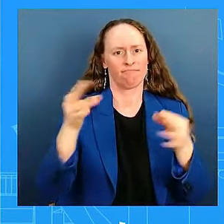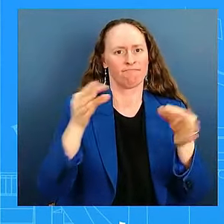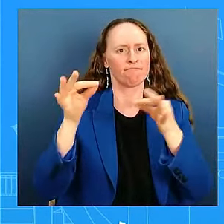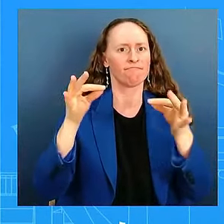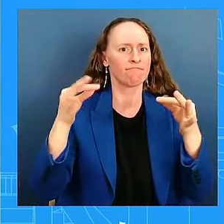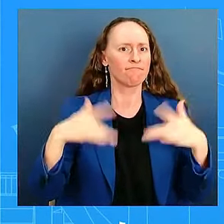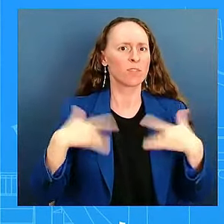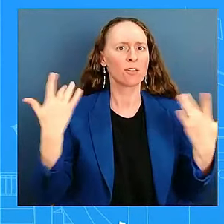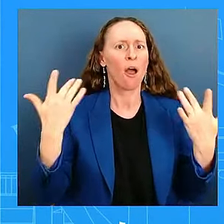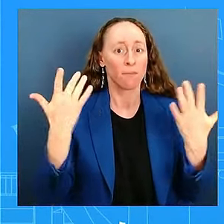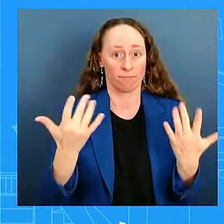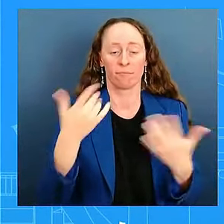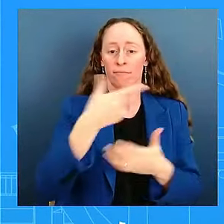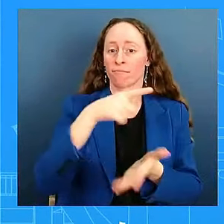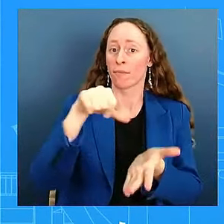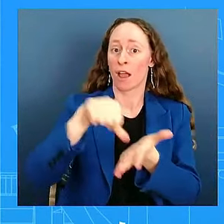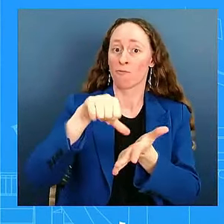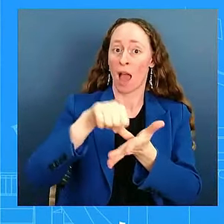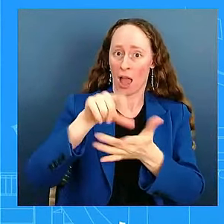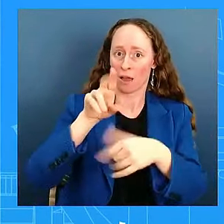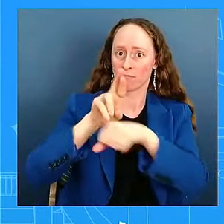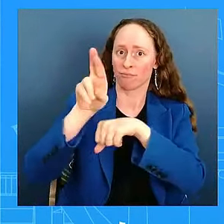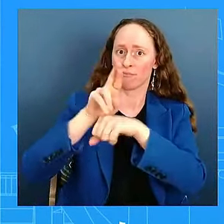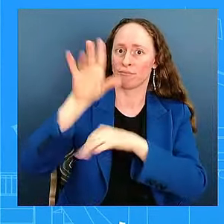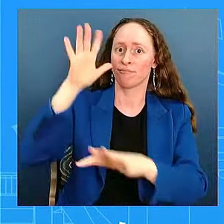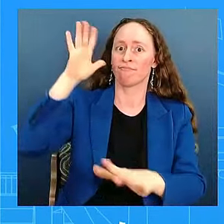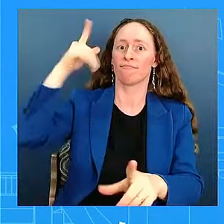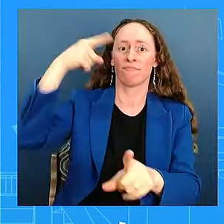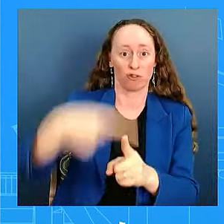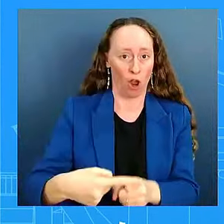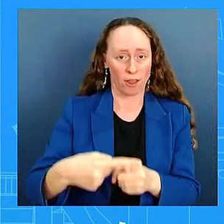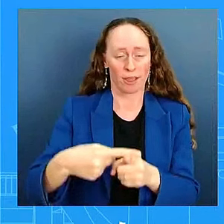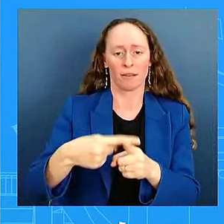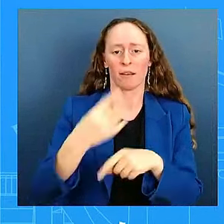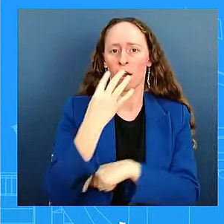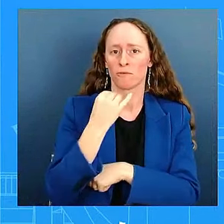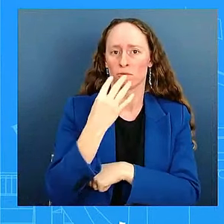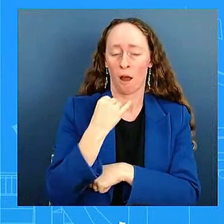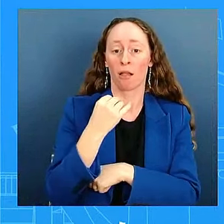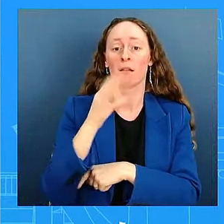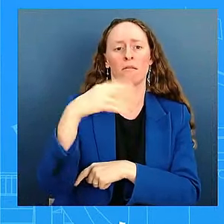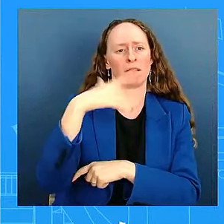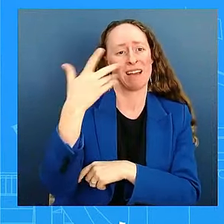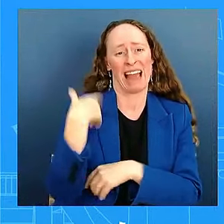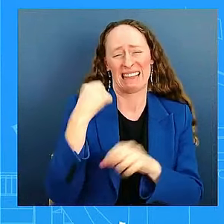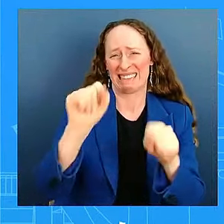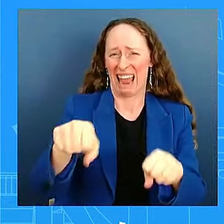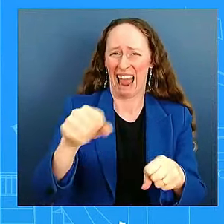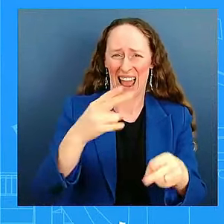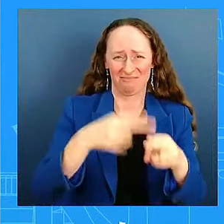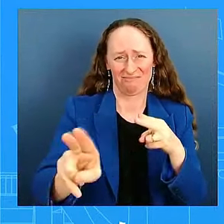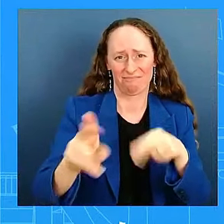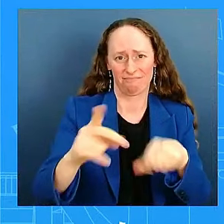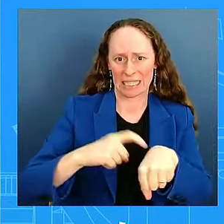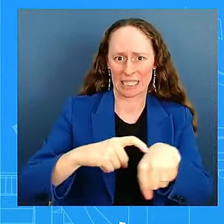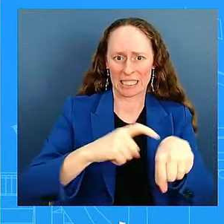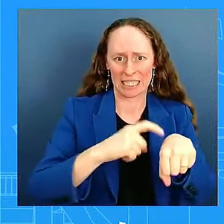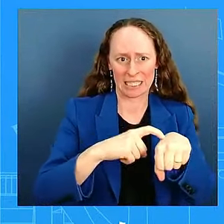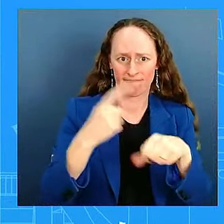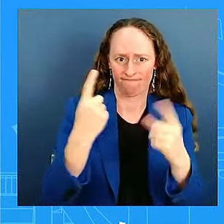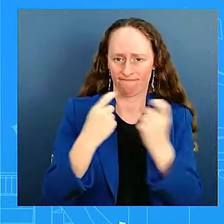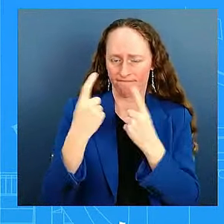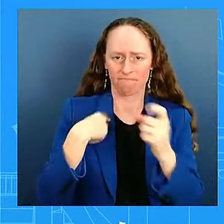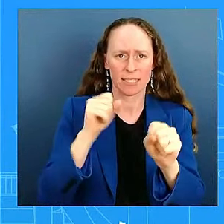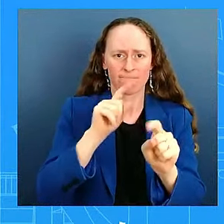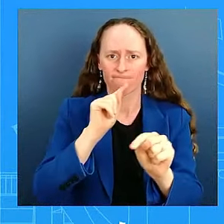I can take just a few questions because this is an ongoing situation and I need to get back to my desk. Today, Iran launched nearly